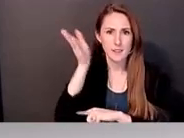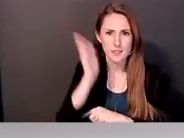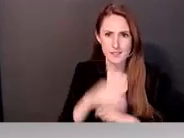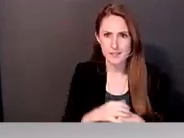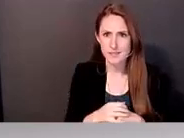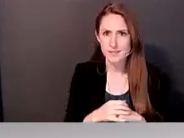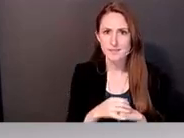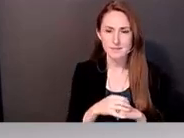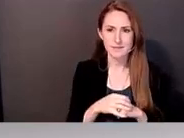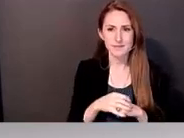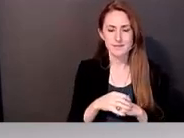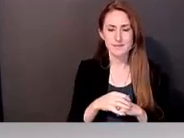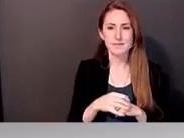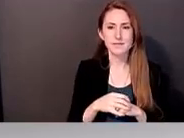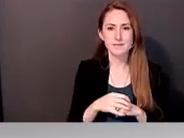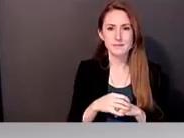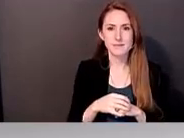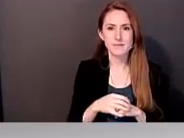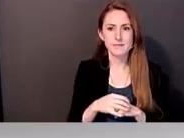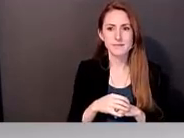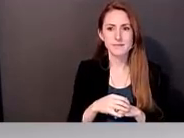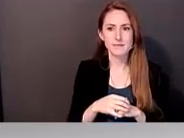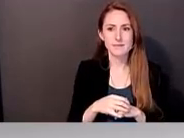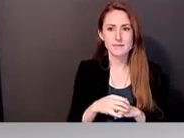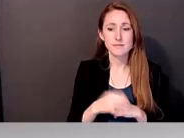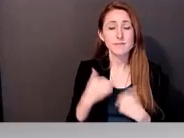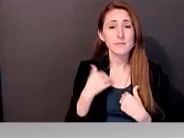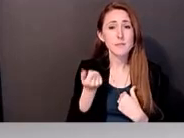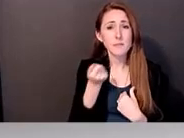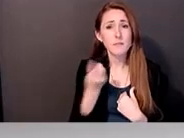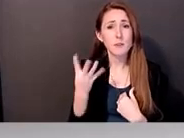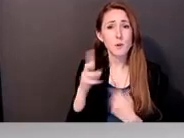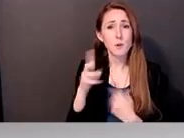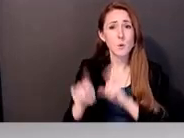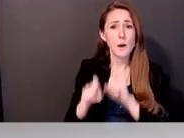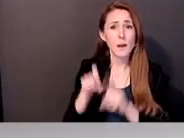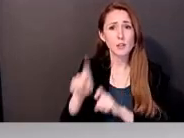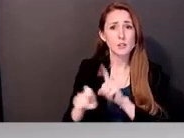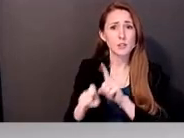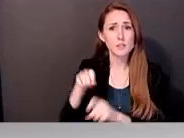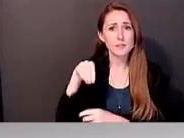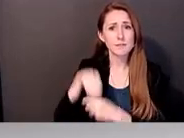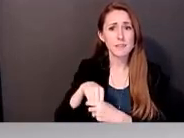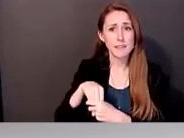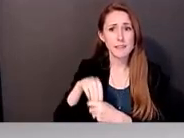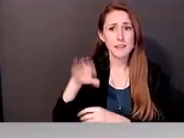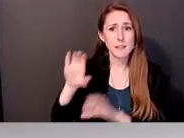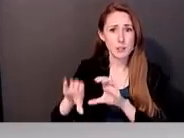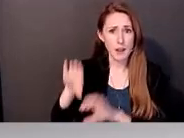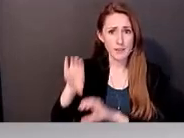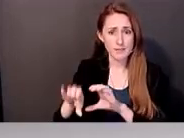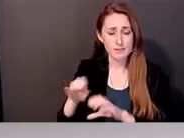have some questions in the chat. And also,